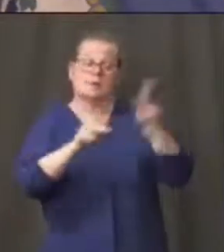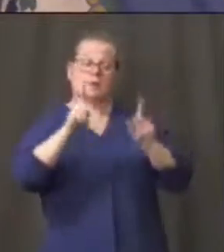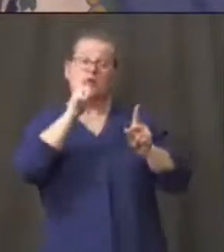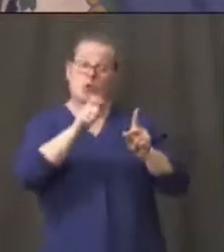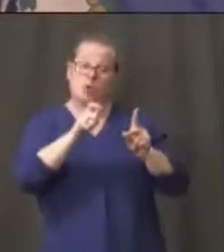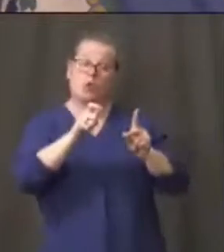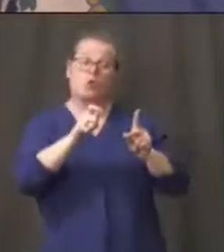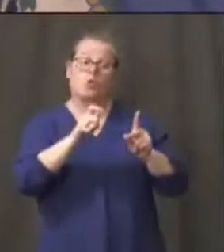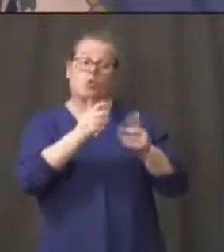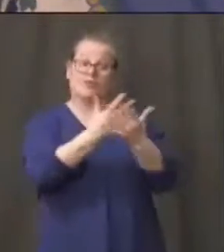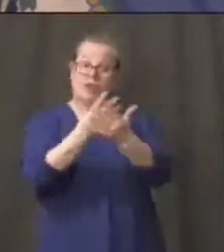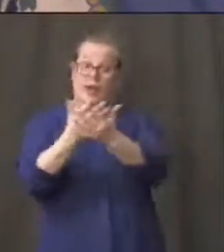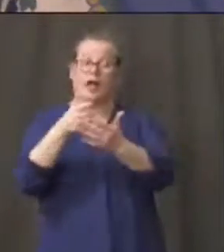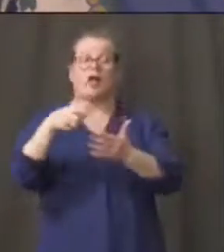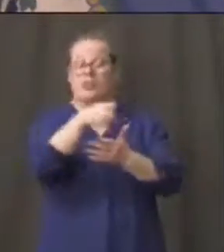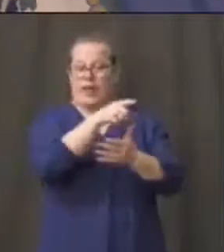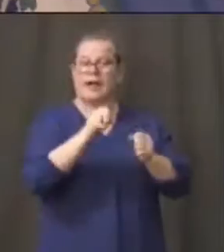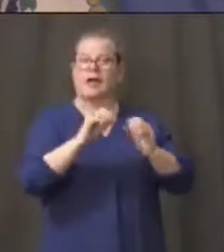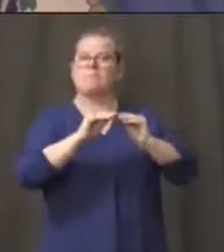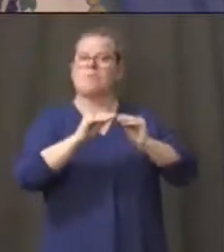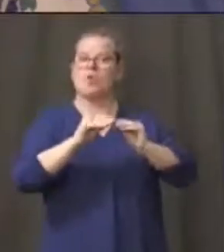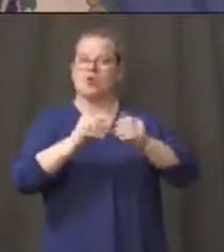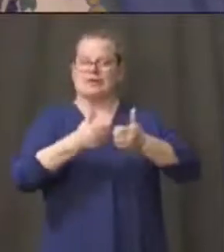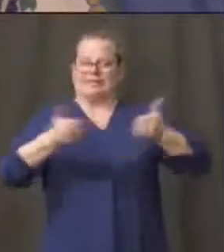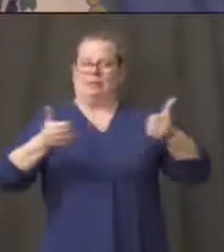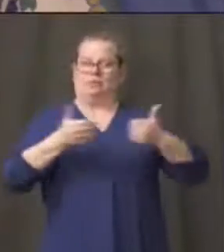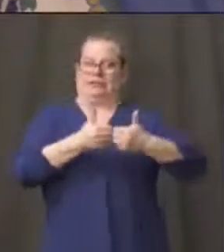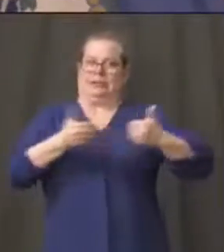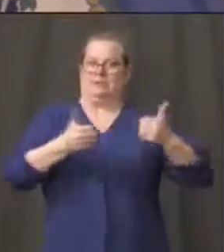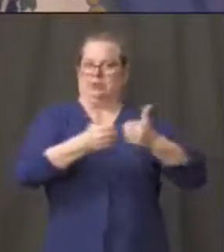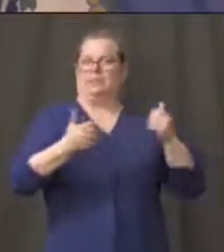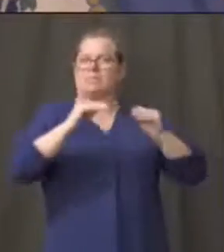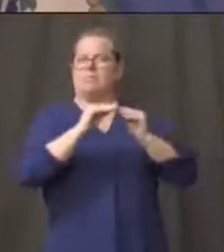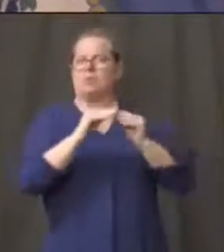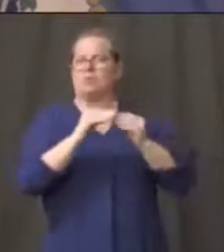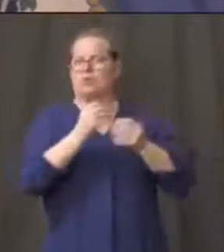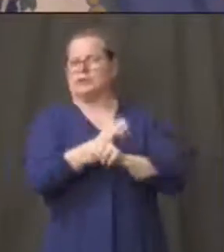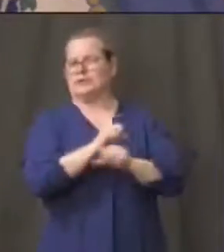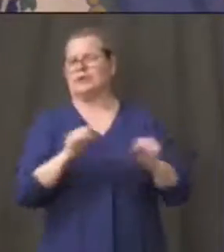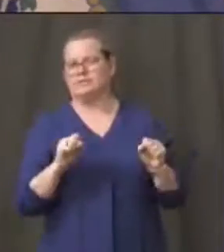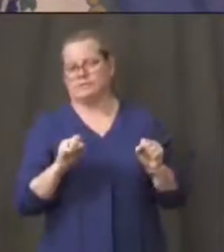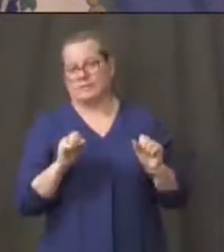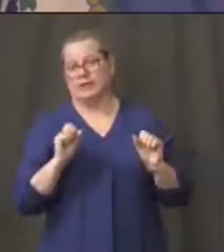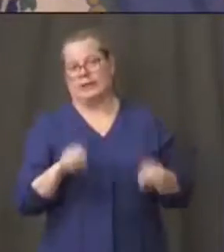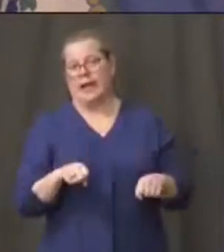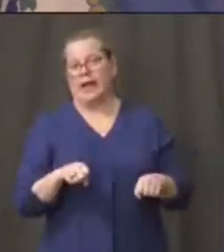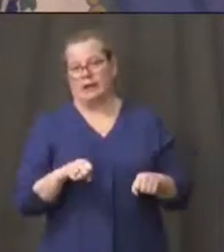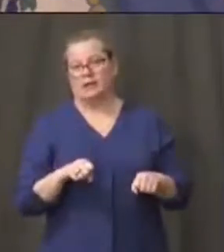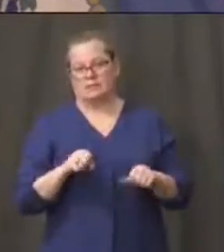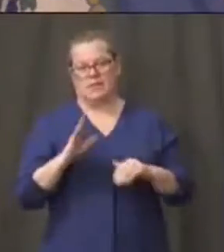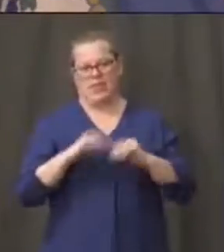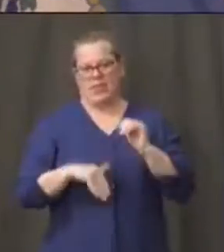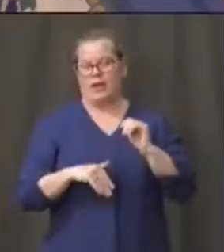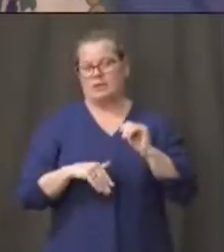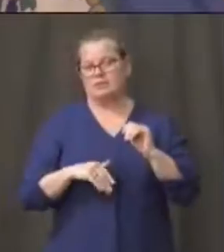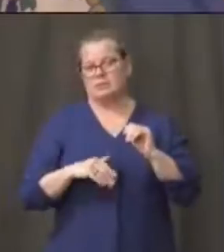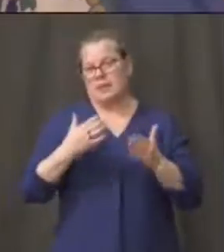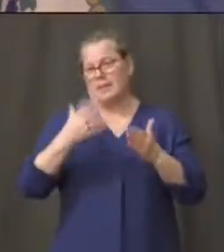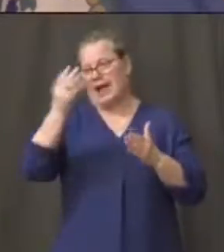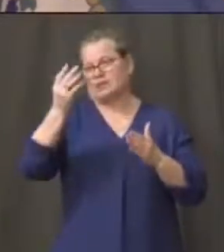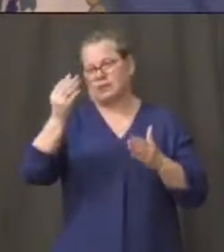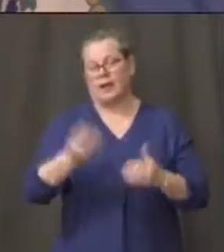-quarantine and uh be in a safer environment often a safer environment than they may find outside of the correctional facility